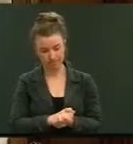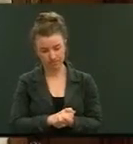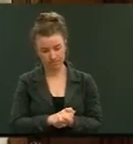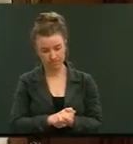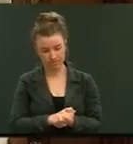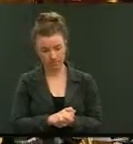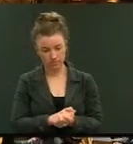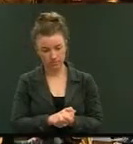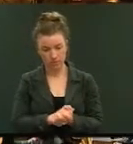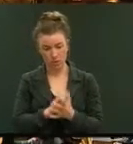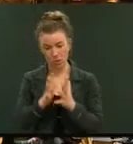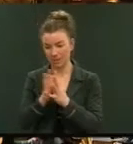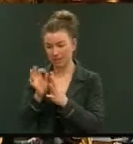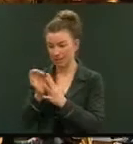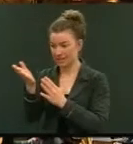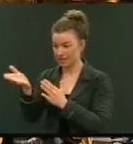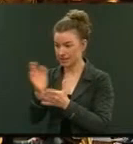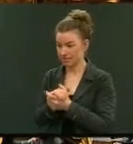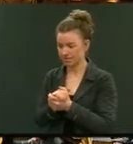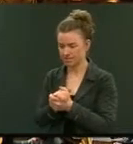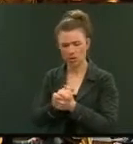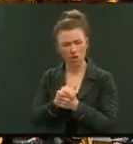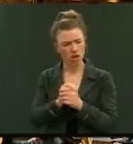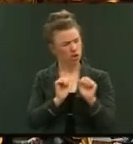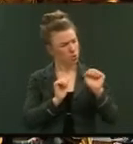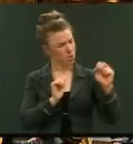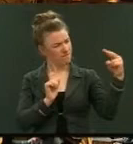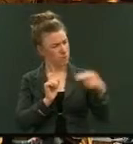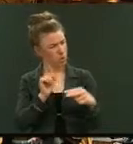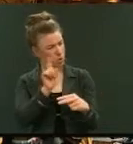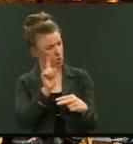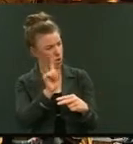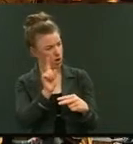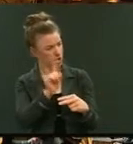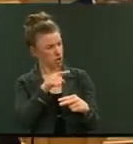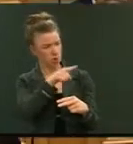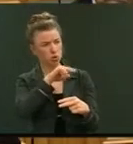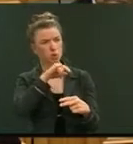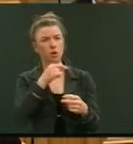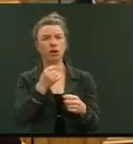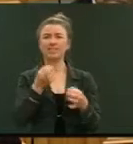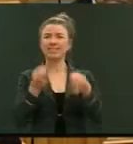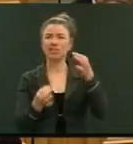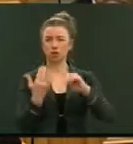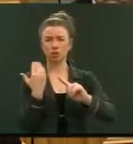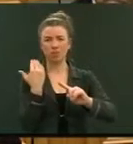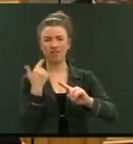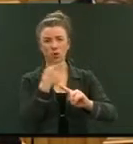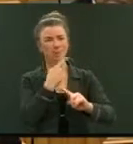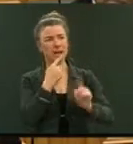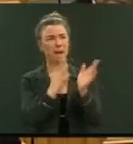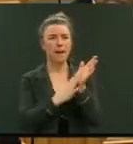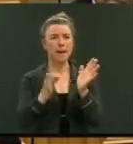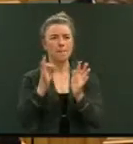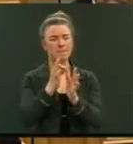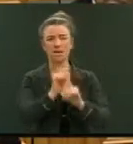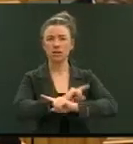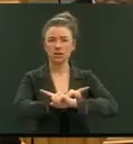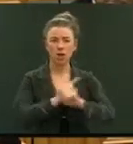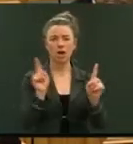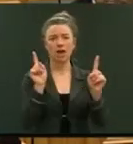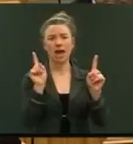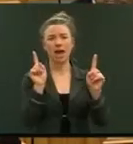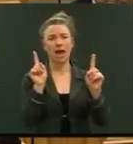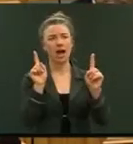The Right Honourable Winston Peters. Speaker, can we have your view on that? Because you just got up and gave a ruling and said that MPs were prohibited